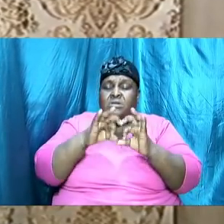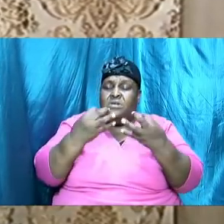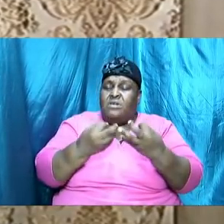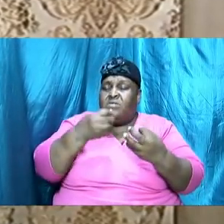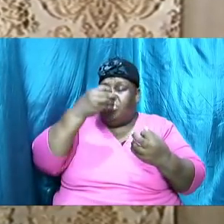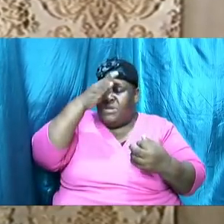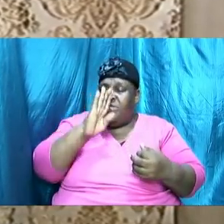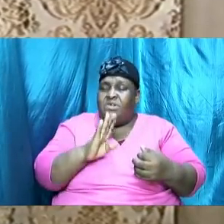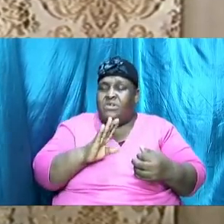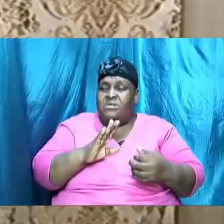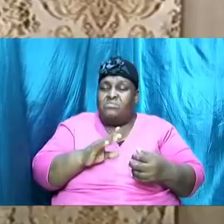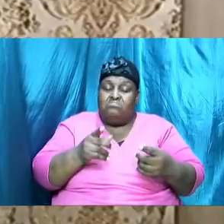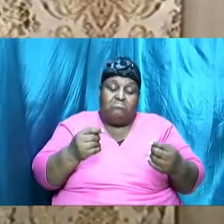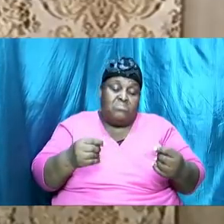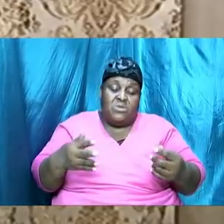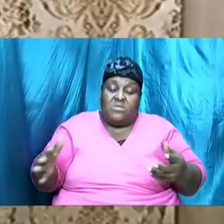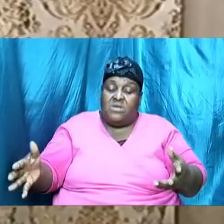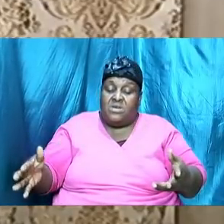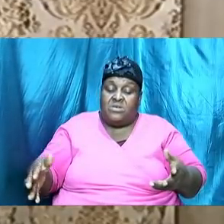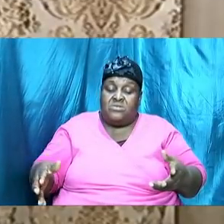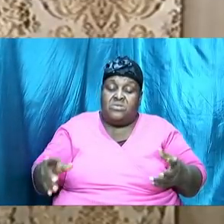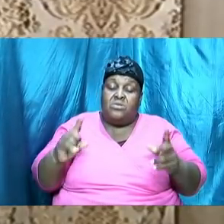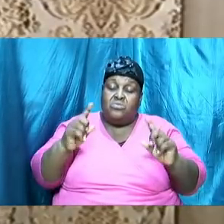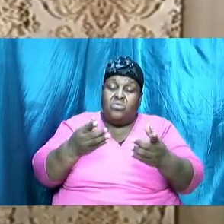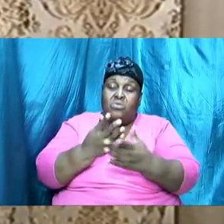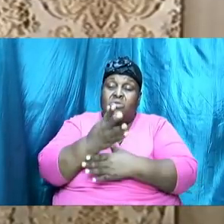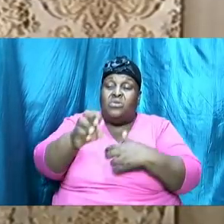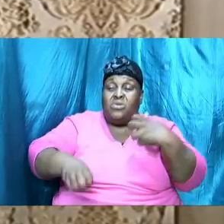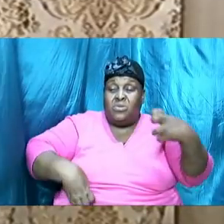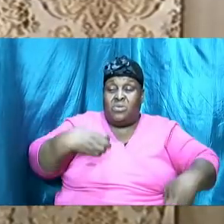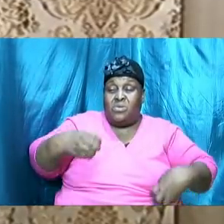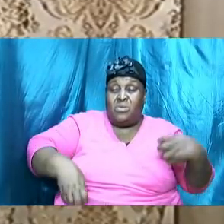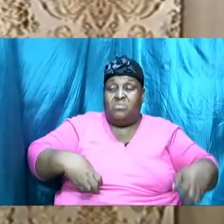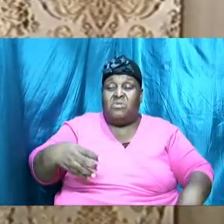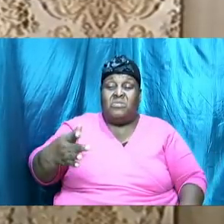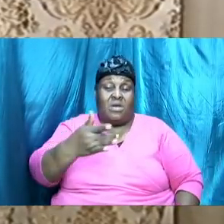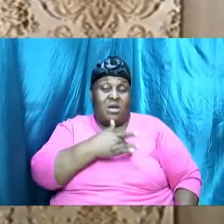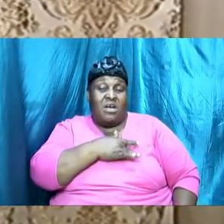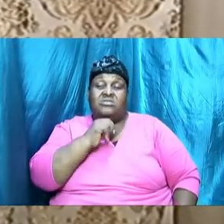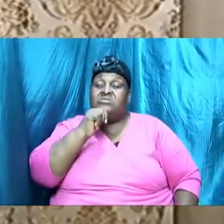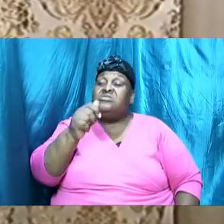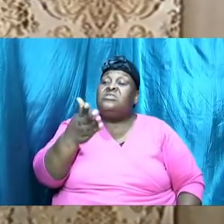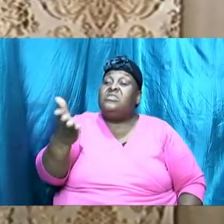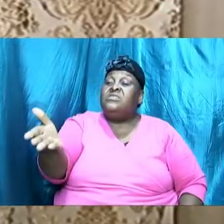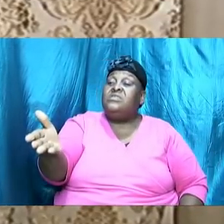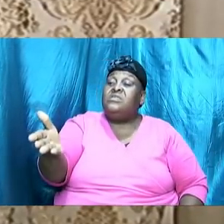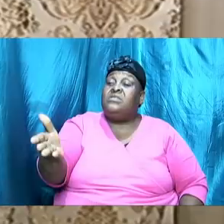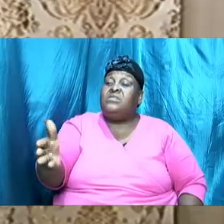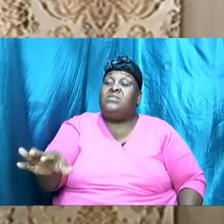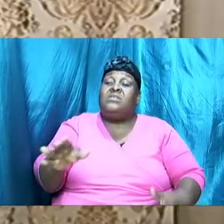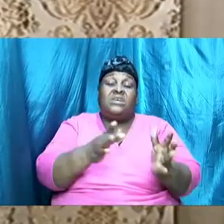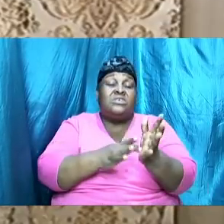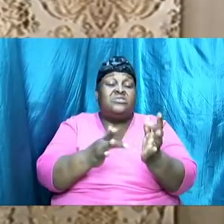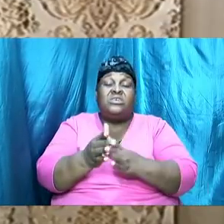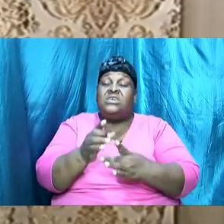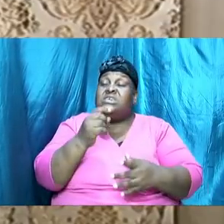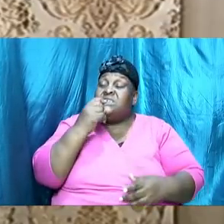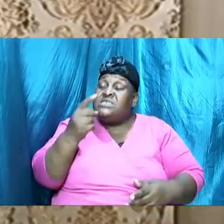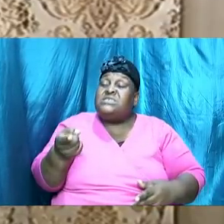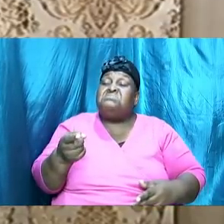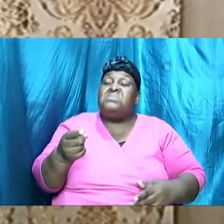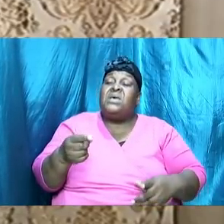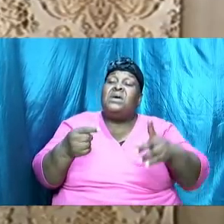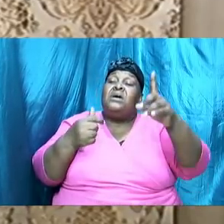they were doing the things and going through the motion but their hearts were not there and Jesus said I have a problem with that